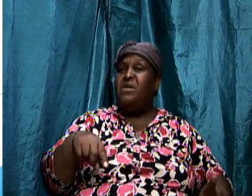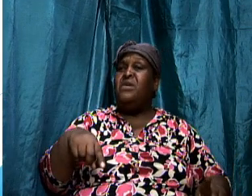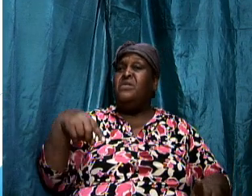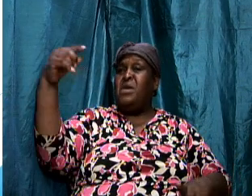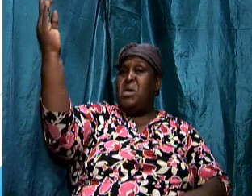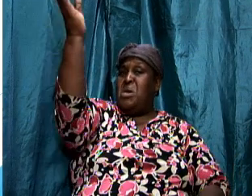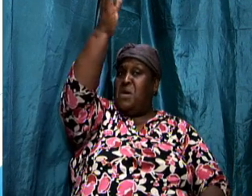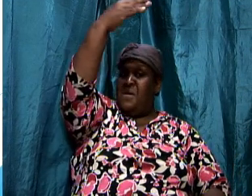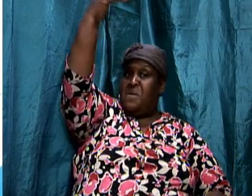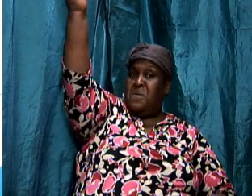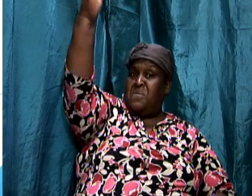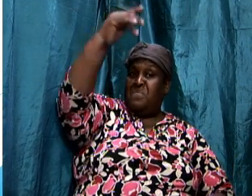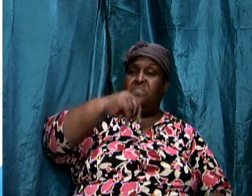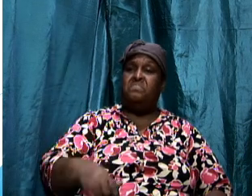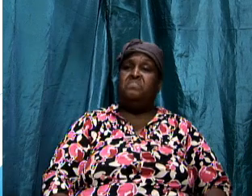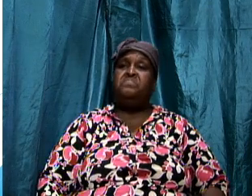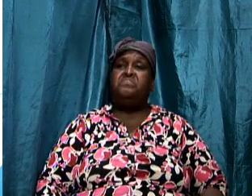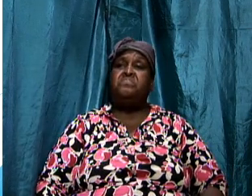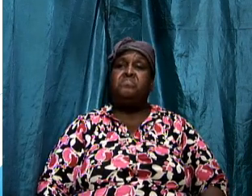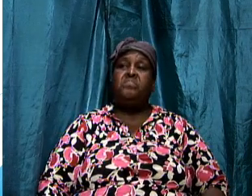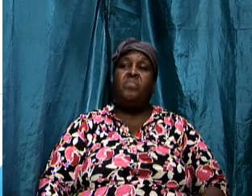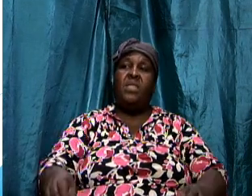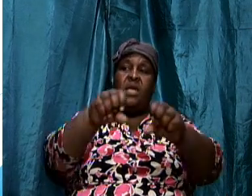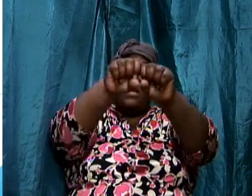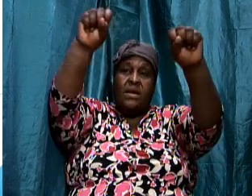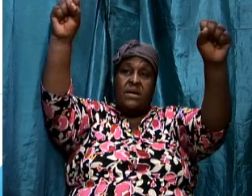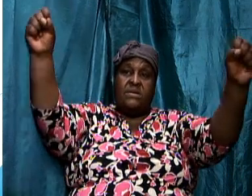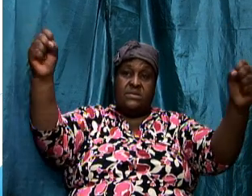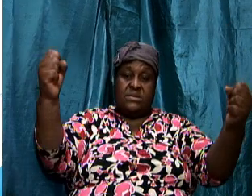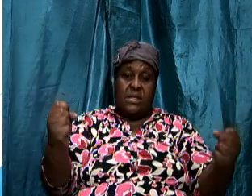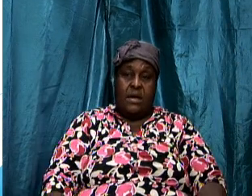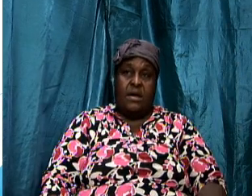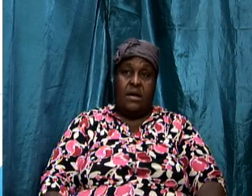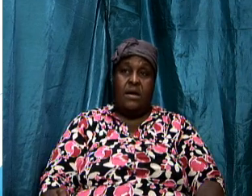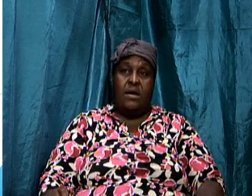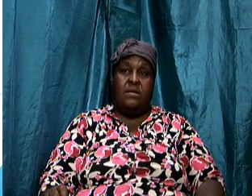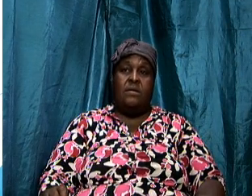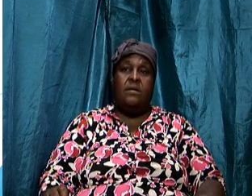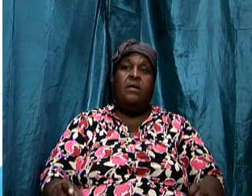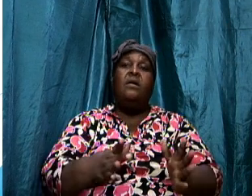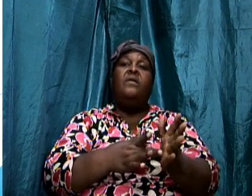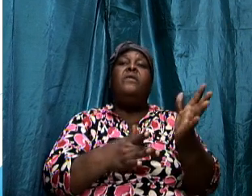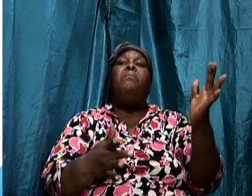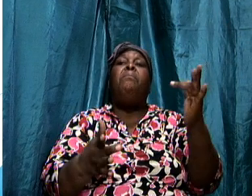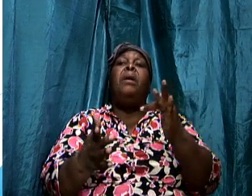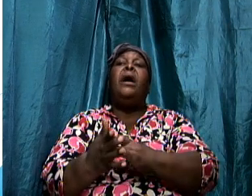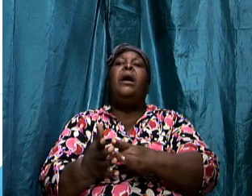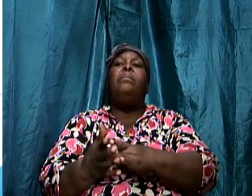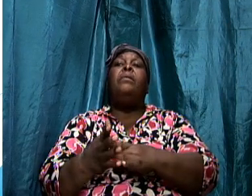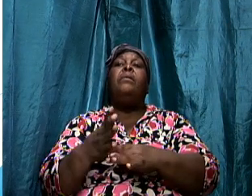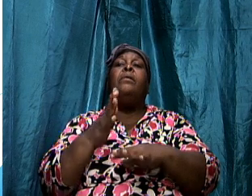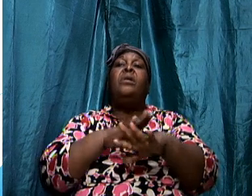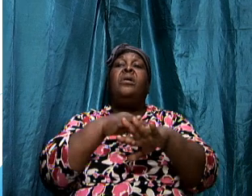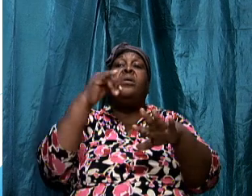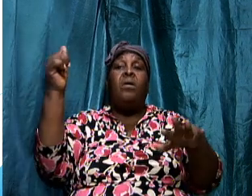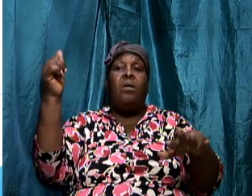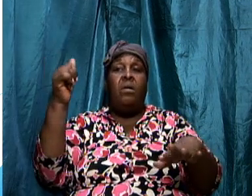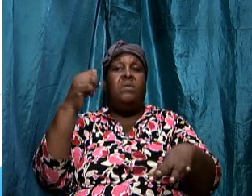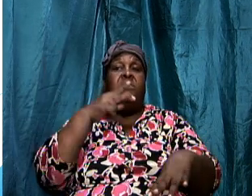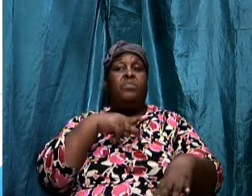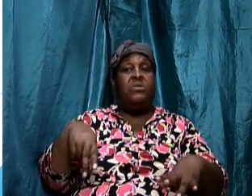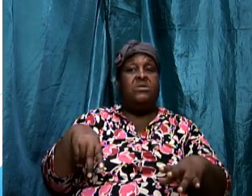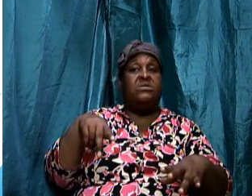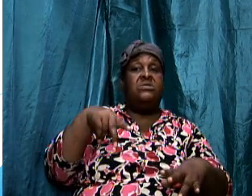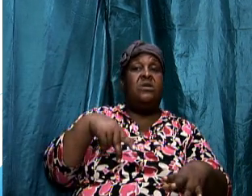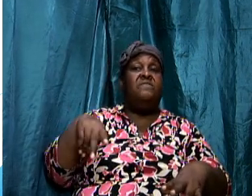and to put the slide up and you will see the the bible calls him the prince of this world yes the bible calls him the